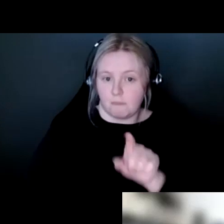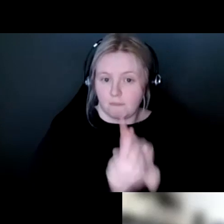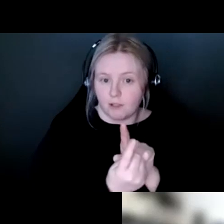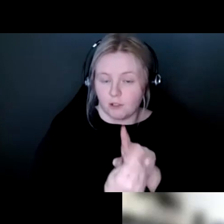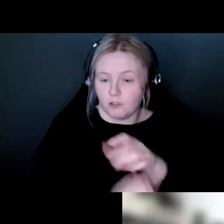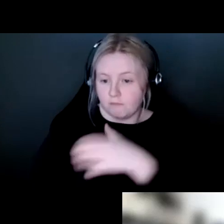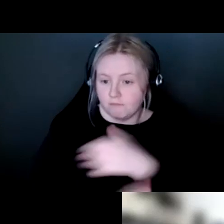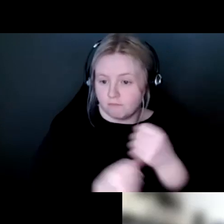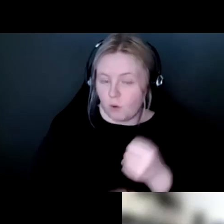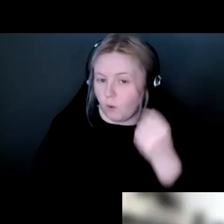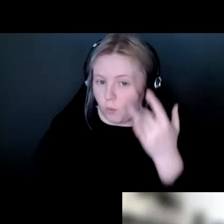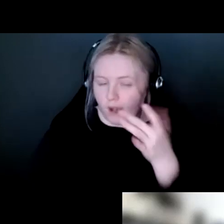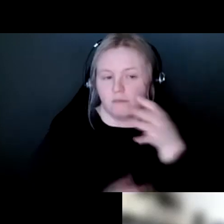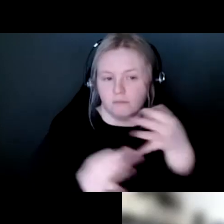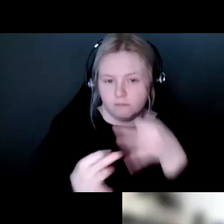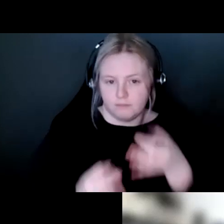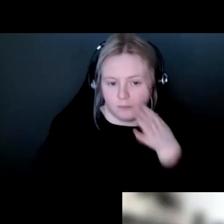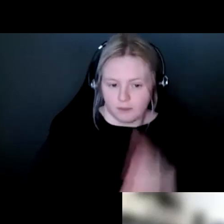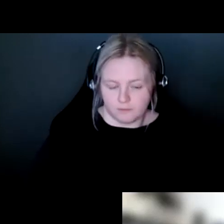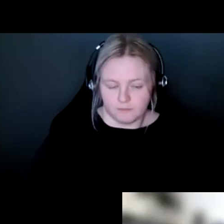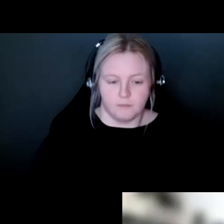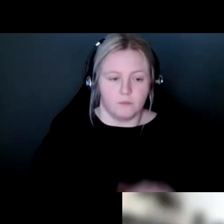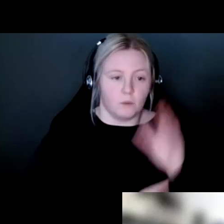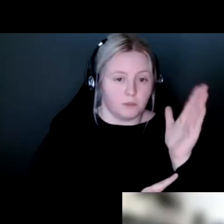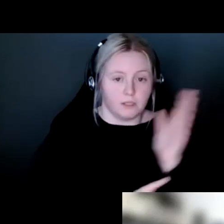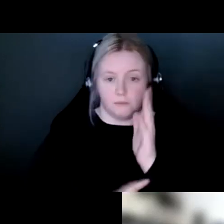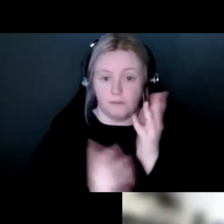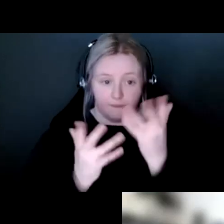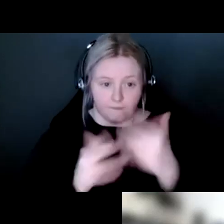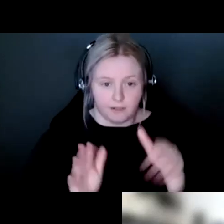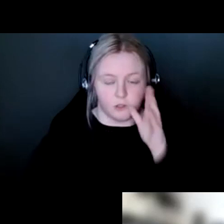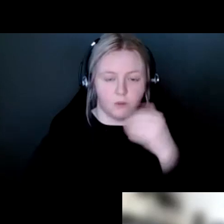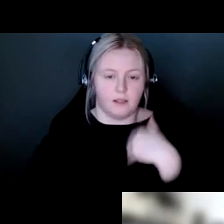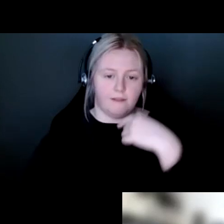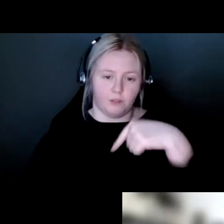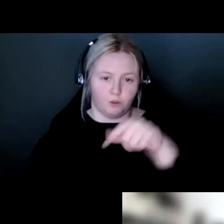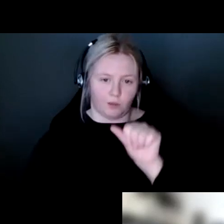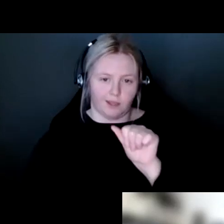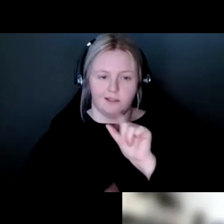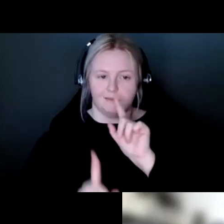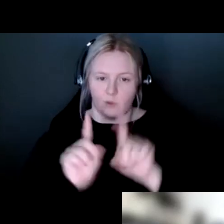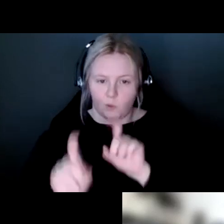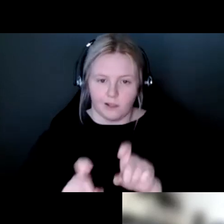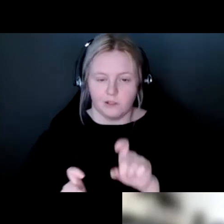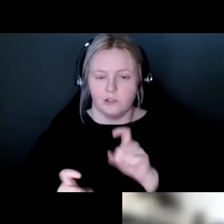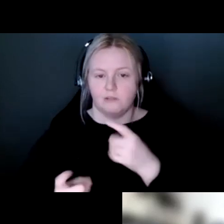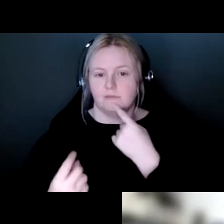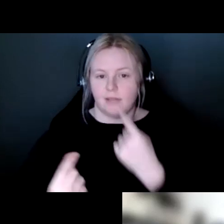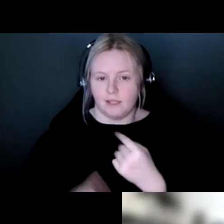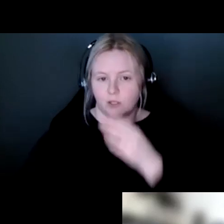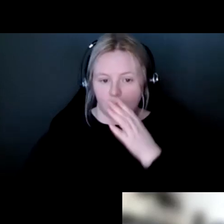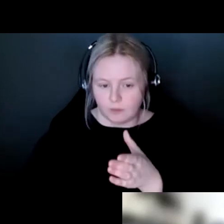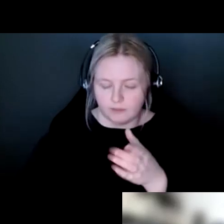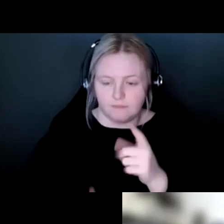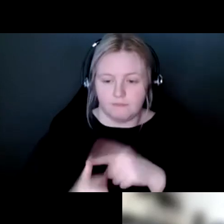So after both of the talks, we'll have a live Q&A session. And then after the Q&A, we'll have some closing